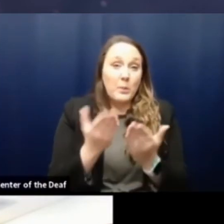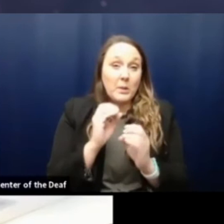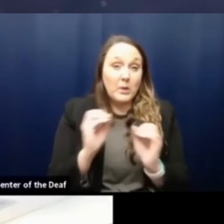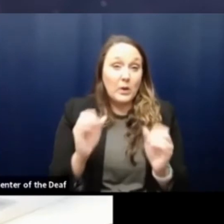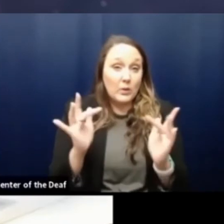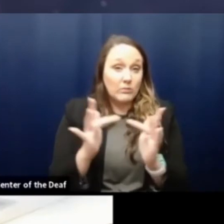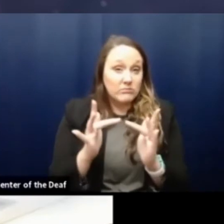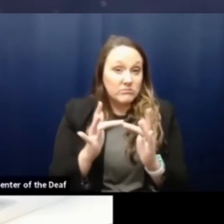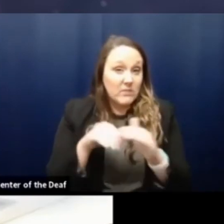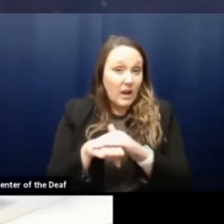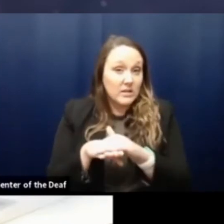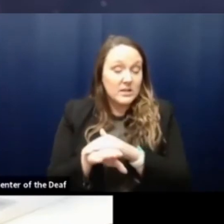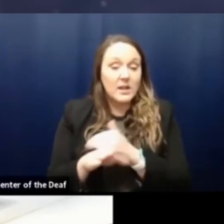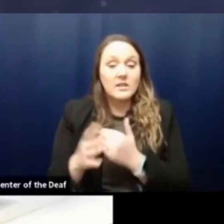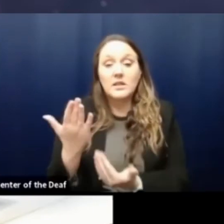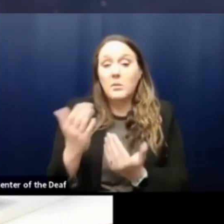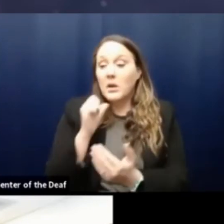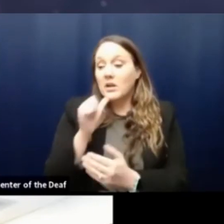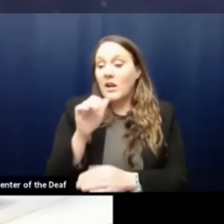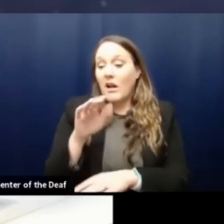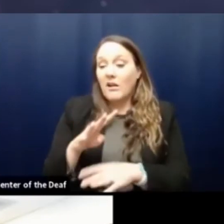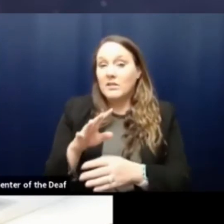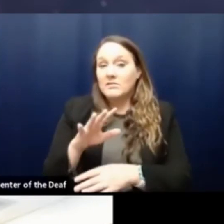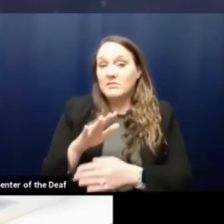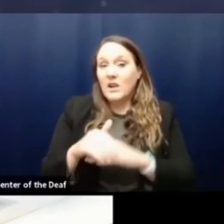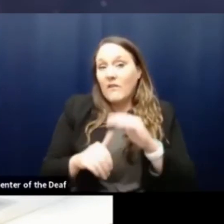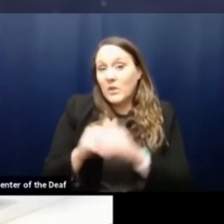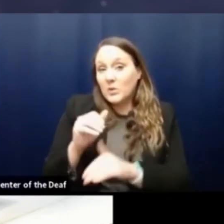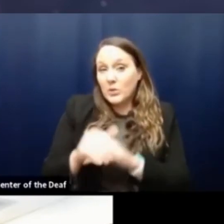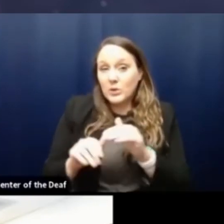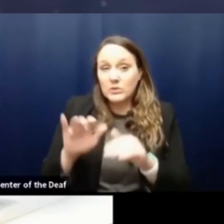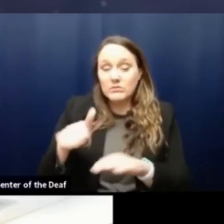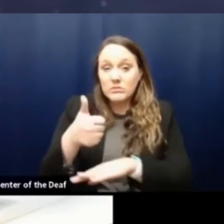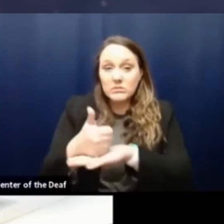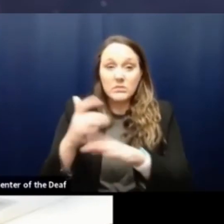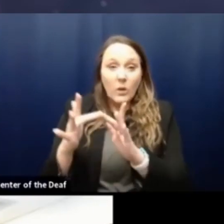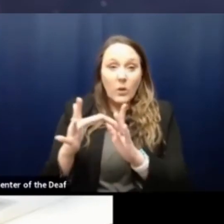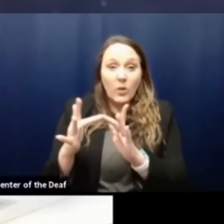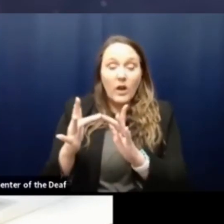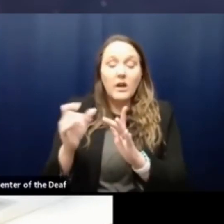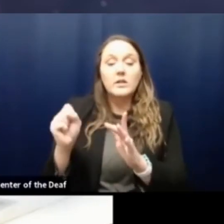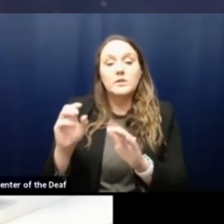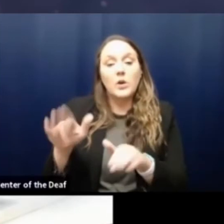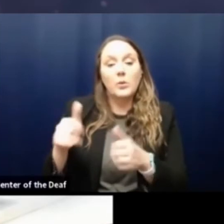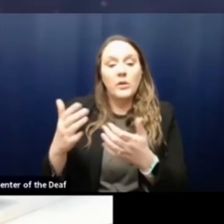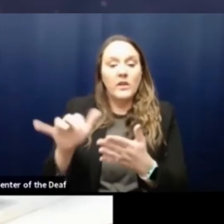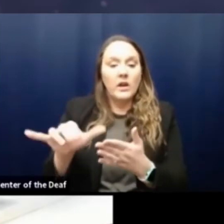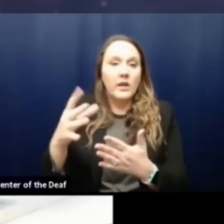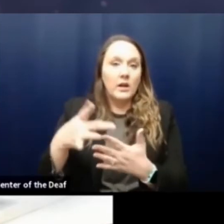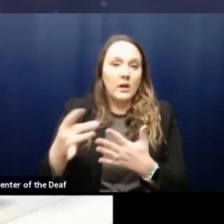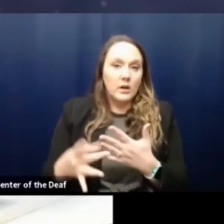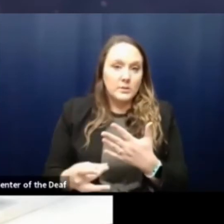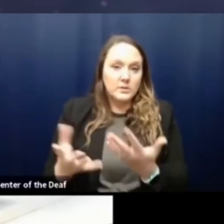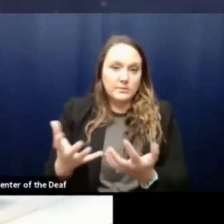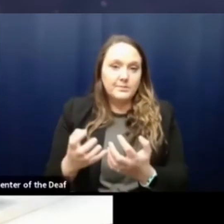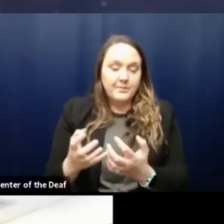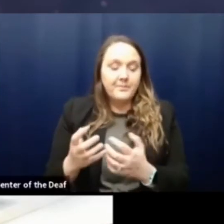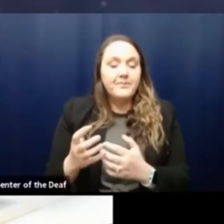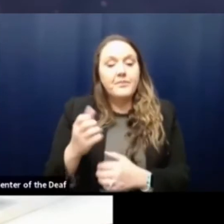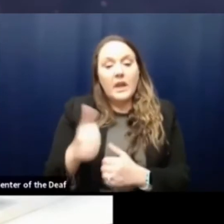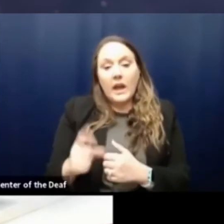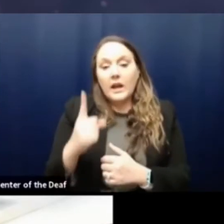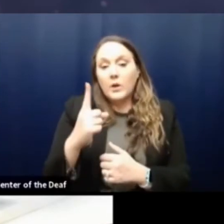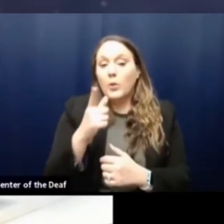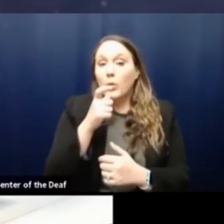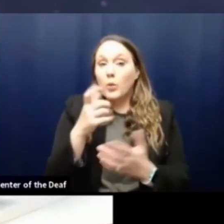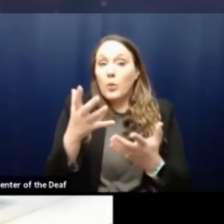maybe just not comfortable scheduling an appointment online. So we want to have those options available to provide anybody who wants to get vaccinated